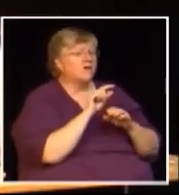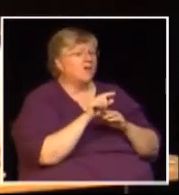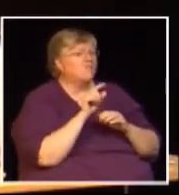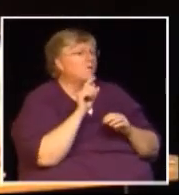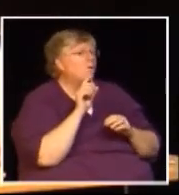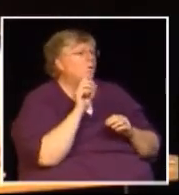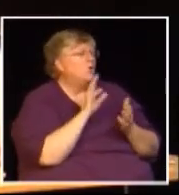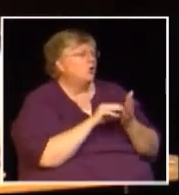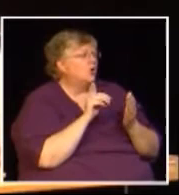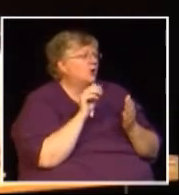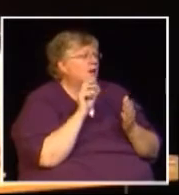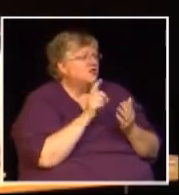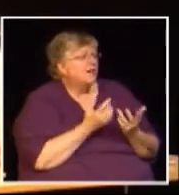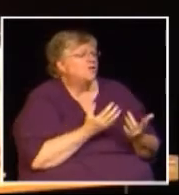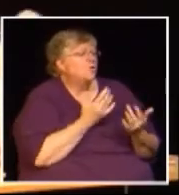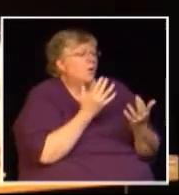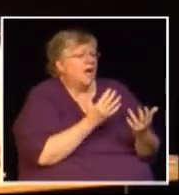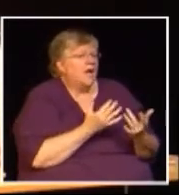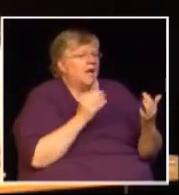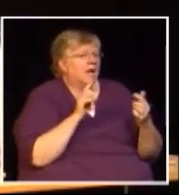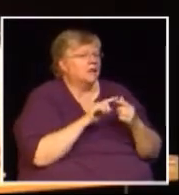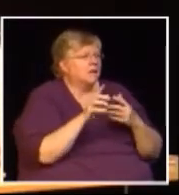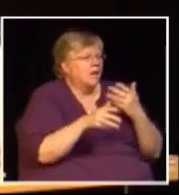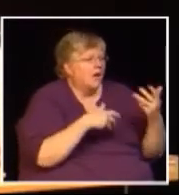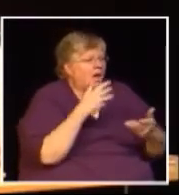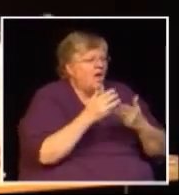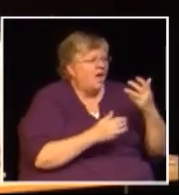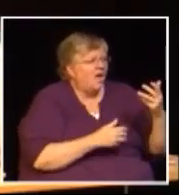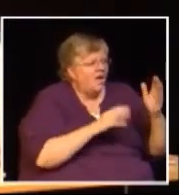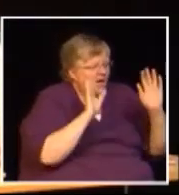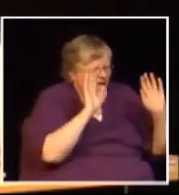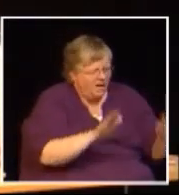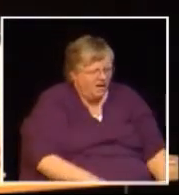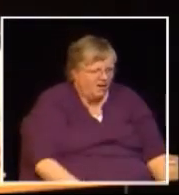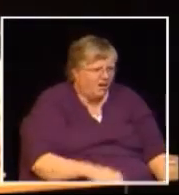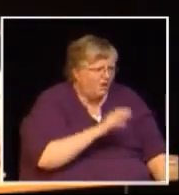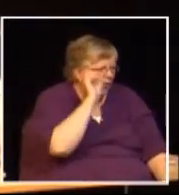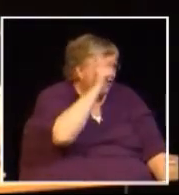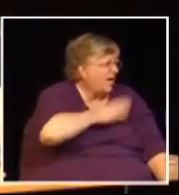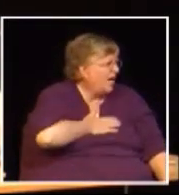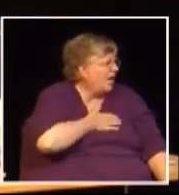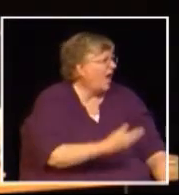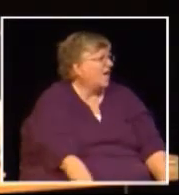do any time they lie is wait us out long enough and we'll cave in